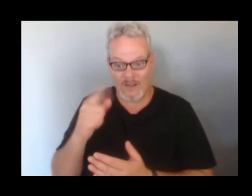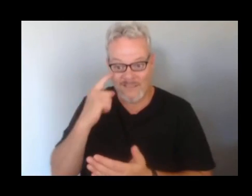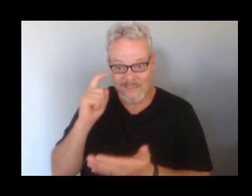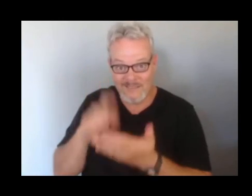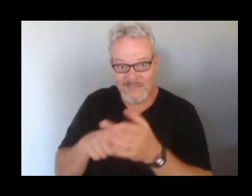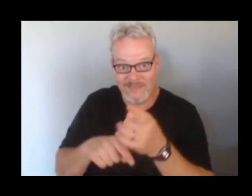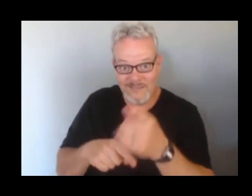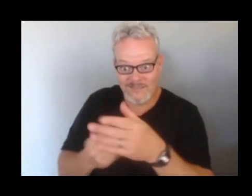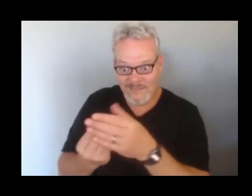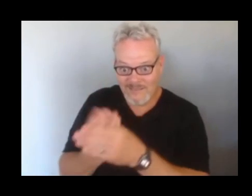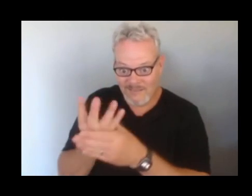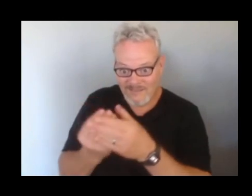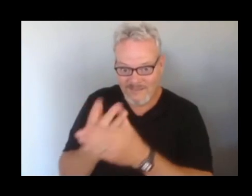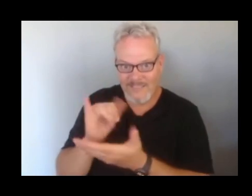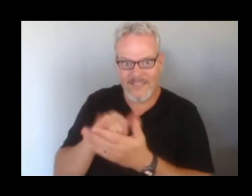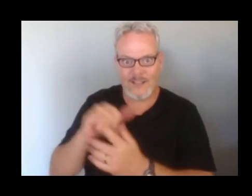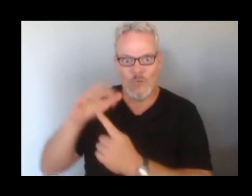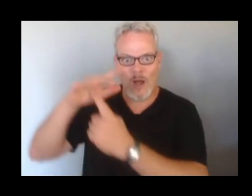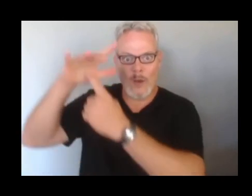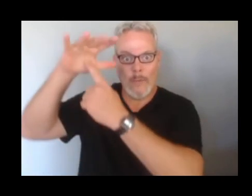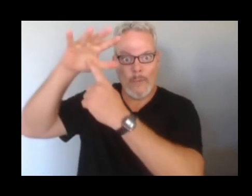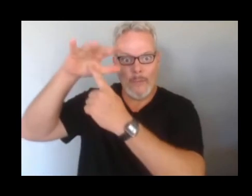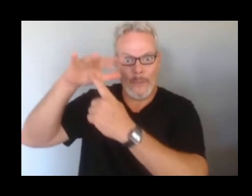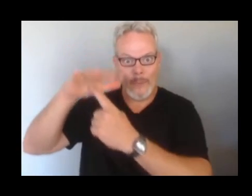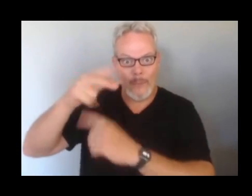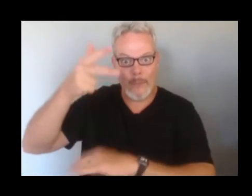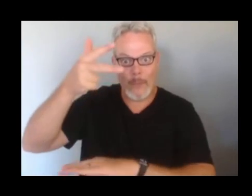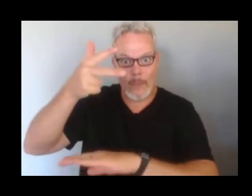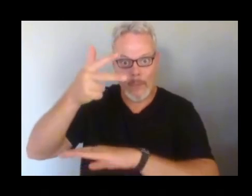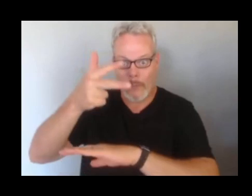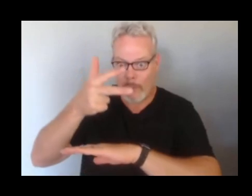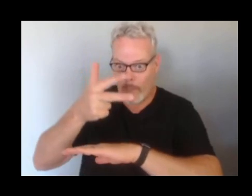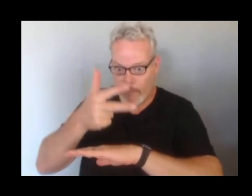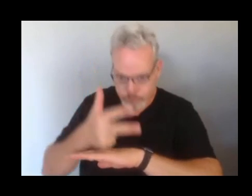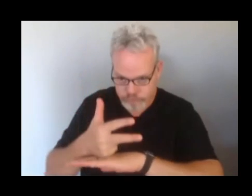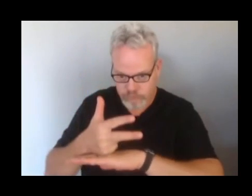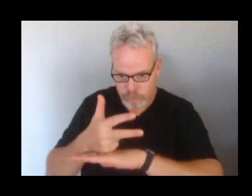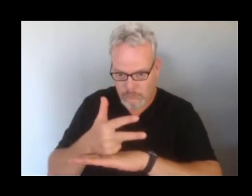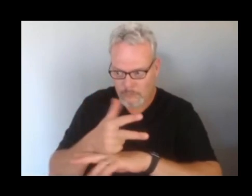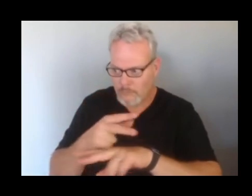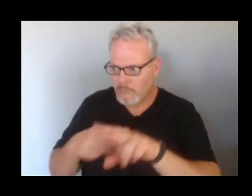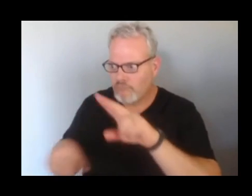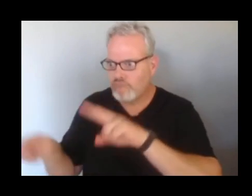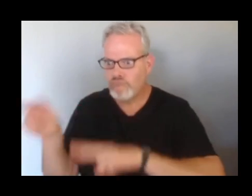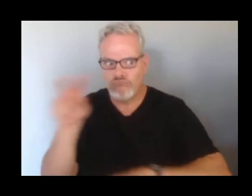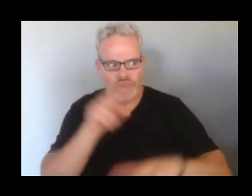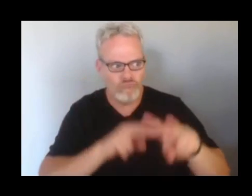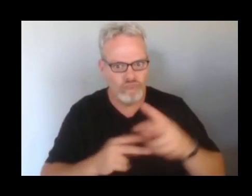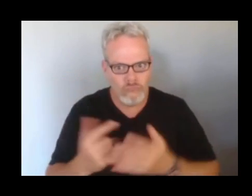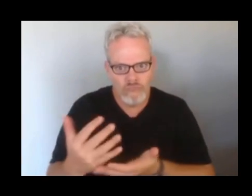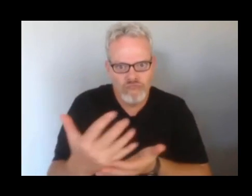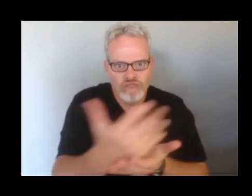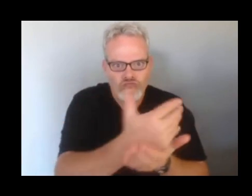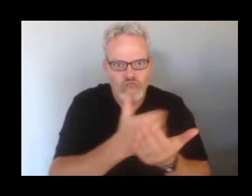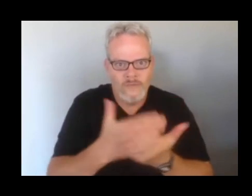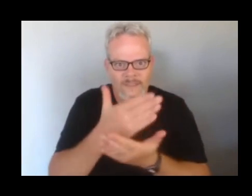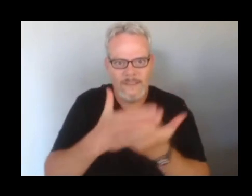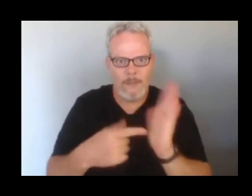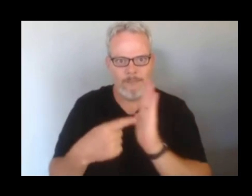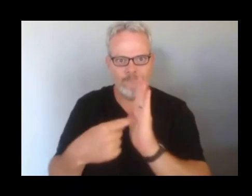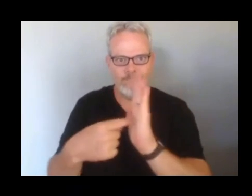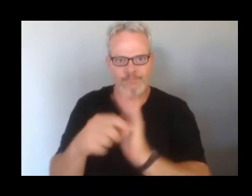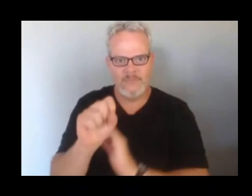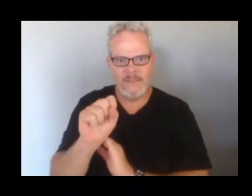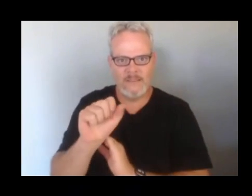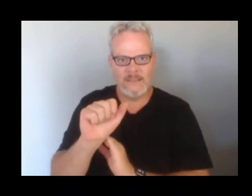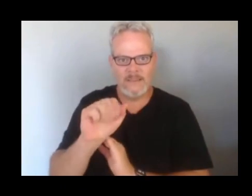the crater floor to take a sample of the lava as it was flowing out of the vent crossing the crater floor here. And if you